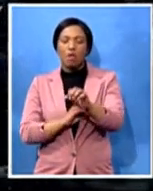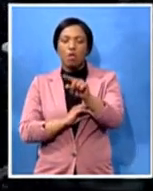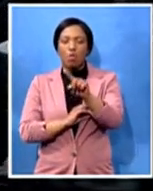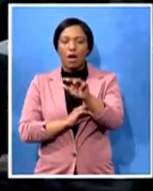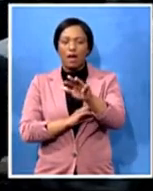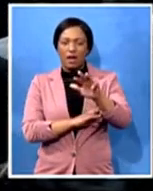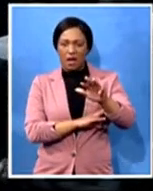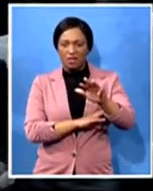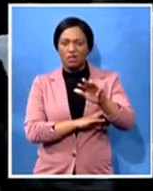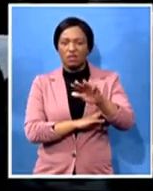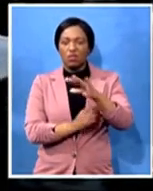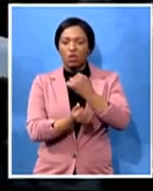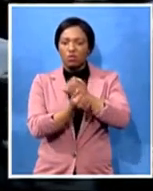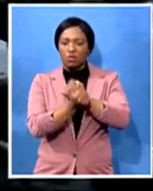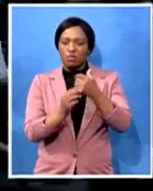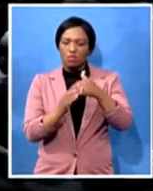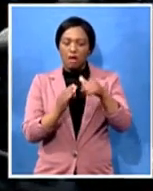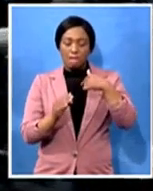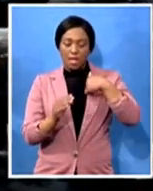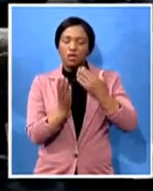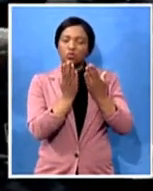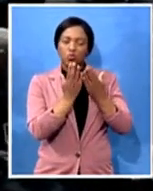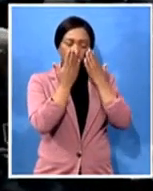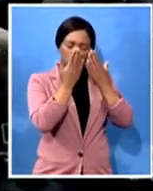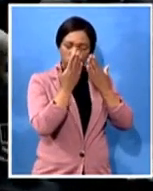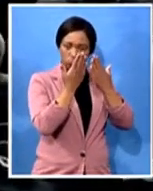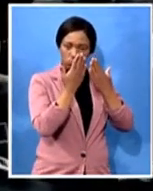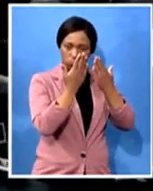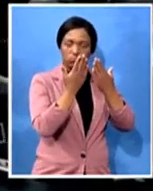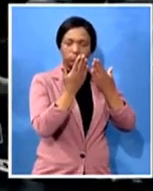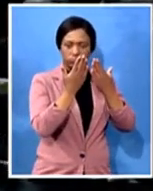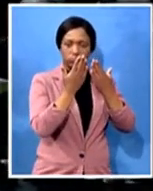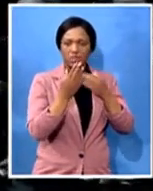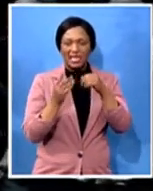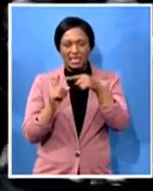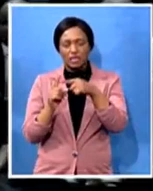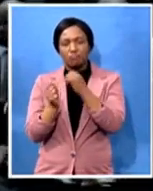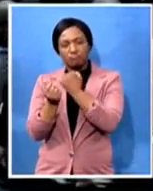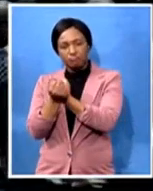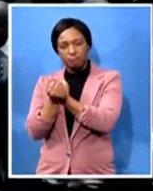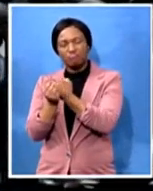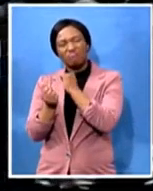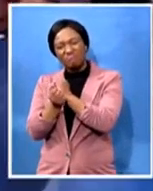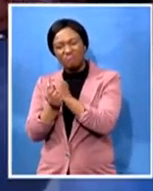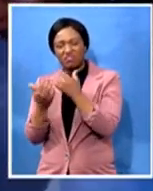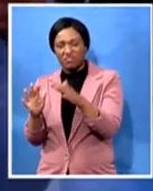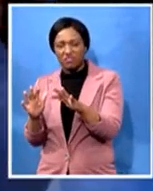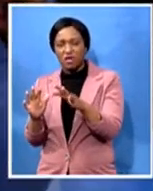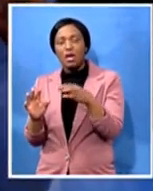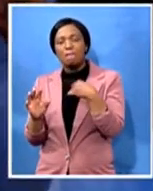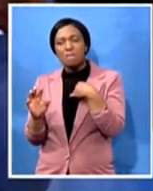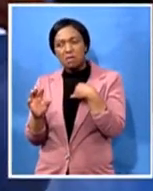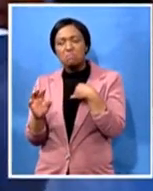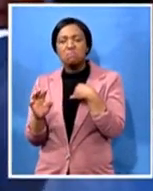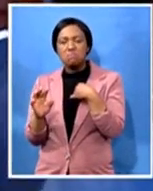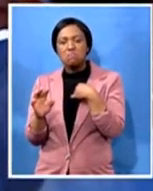and i followed the activities of all of